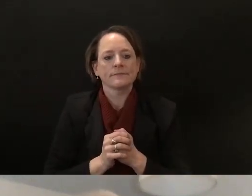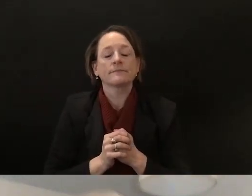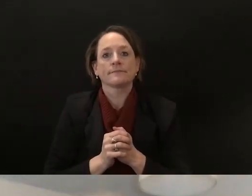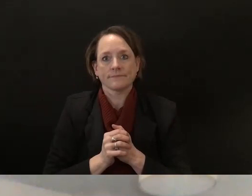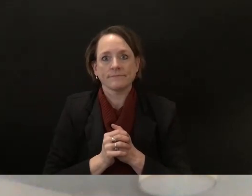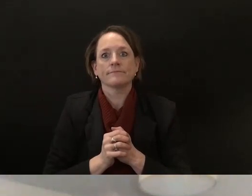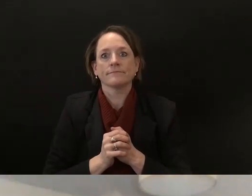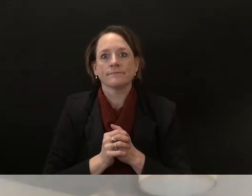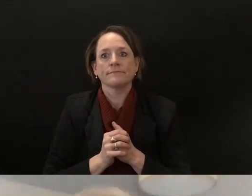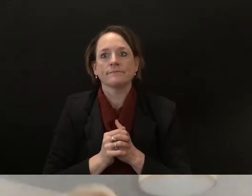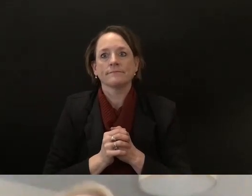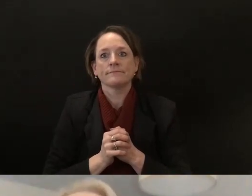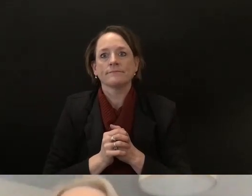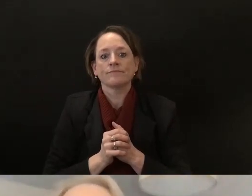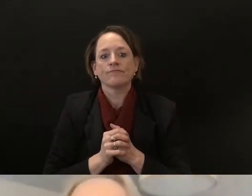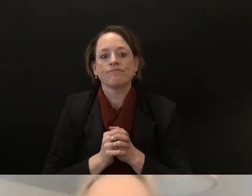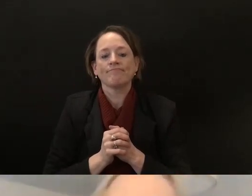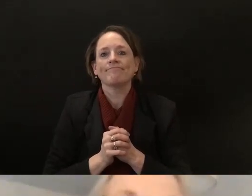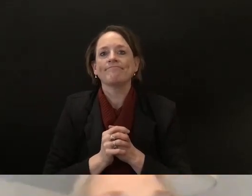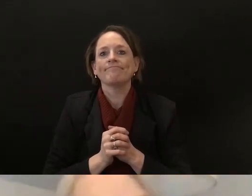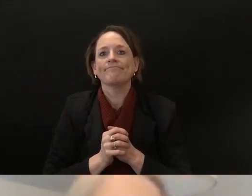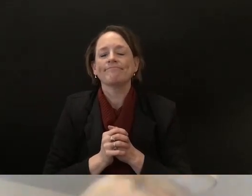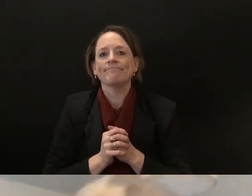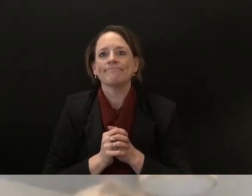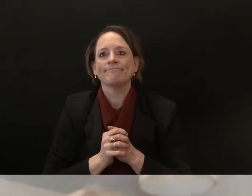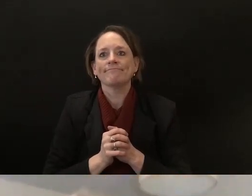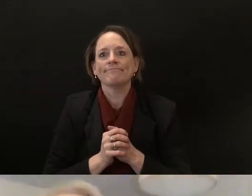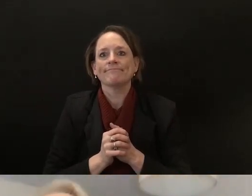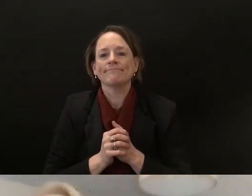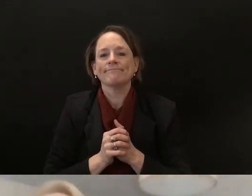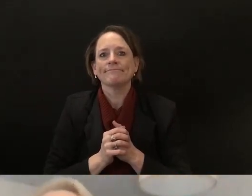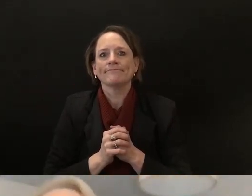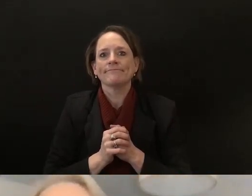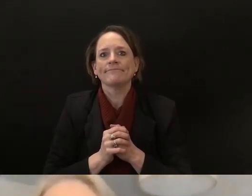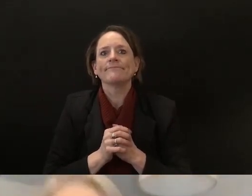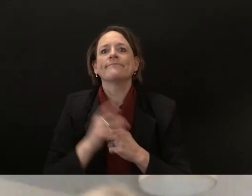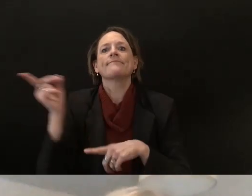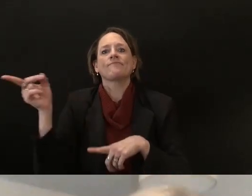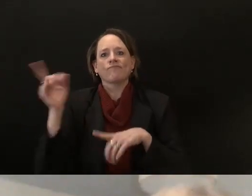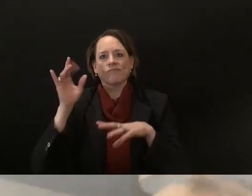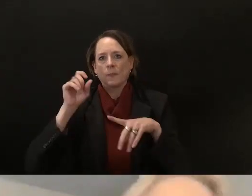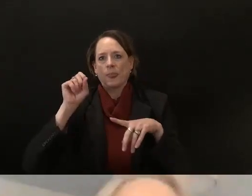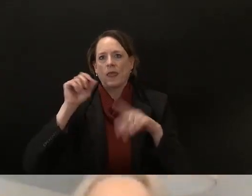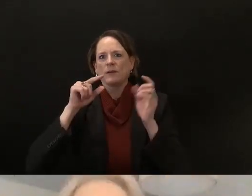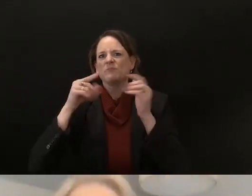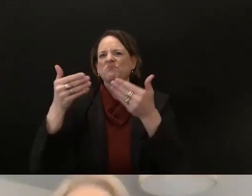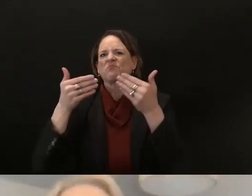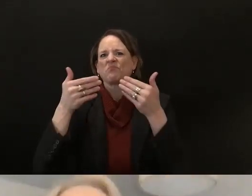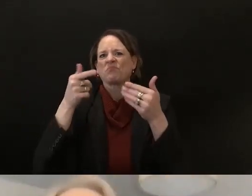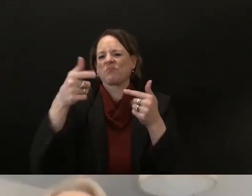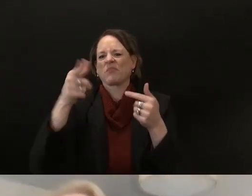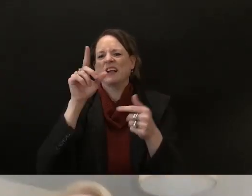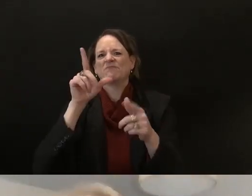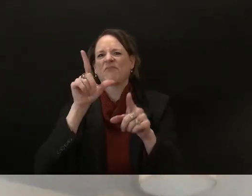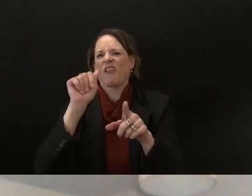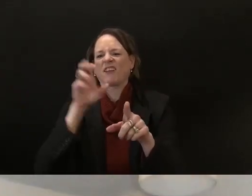take the lead chris i'll follow up all right all right uh the question is what should be